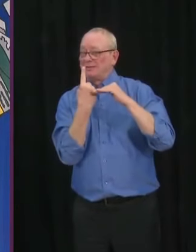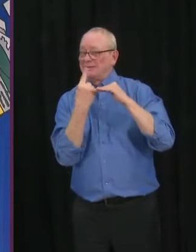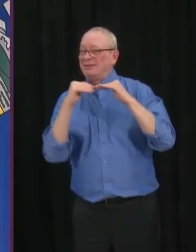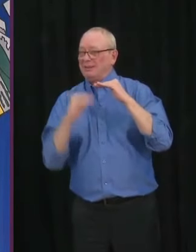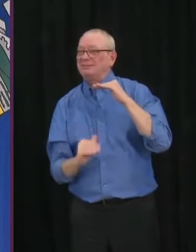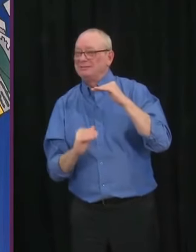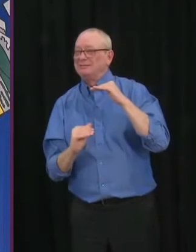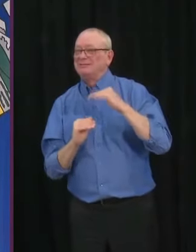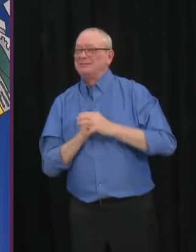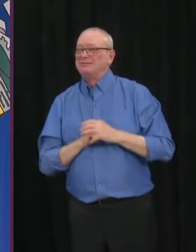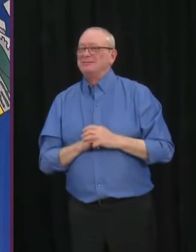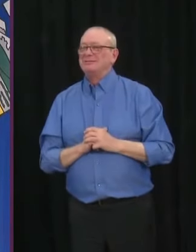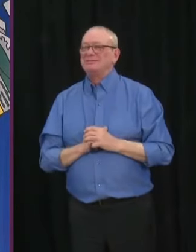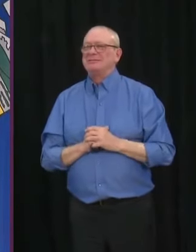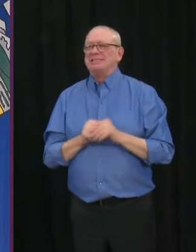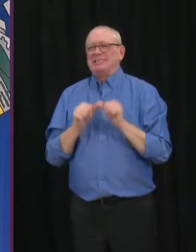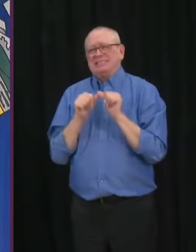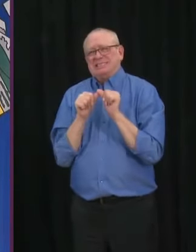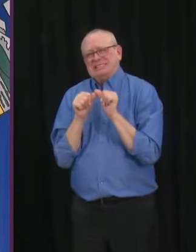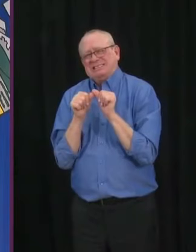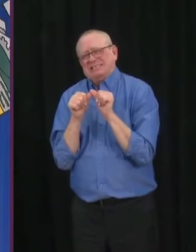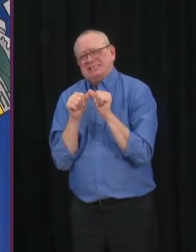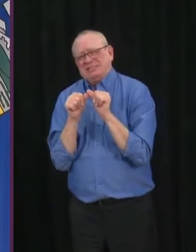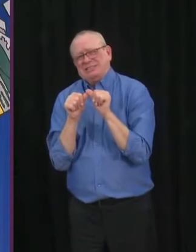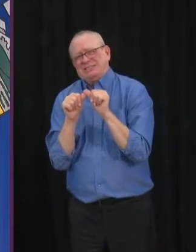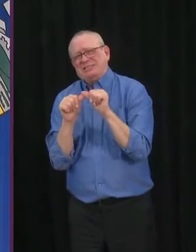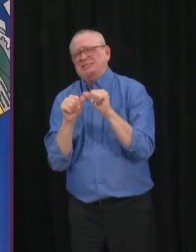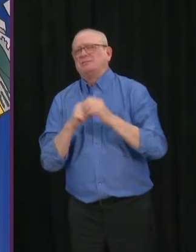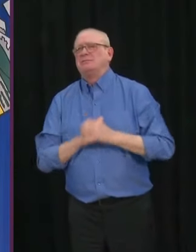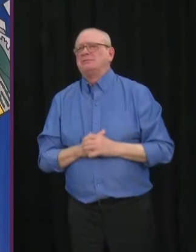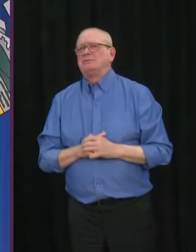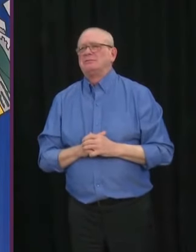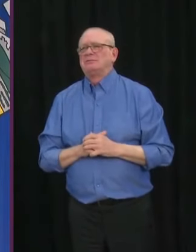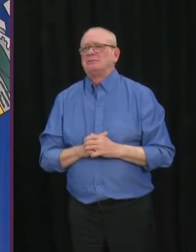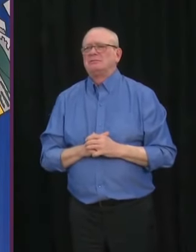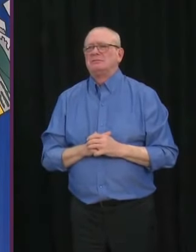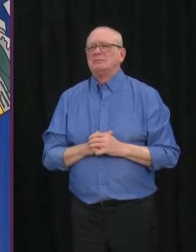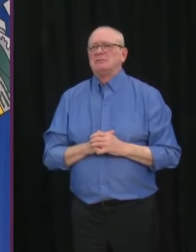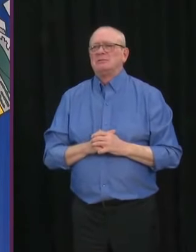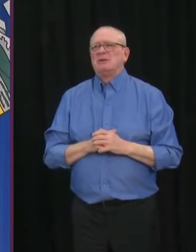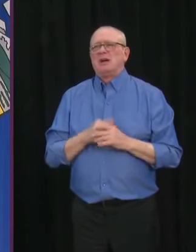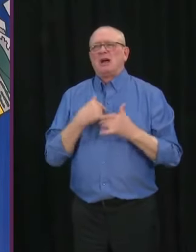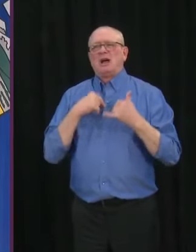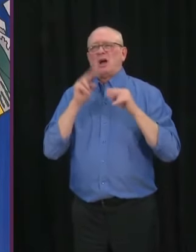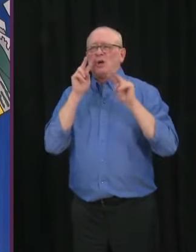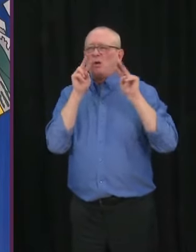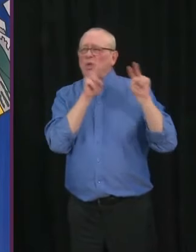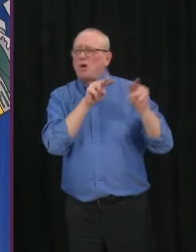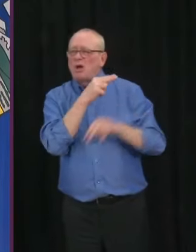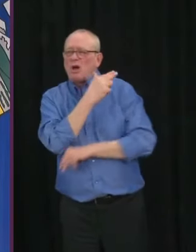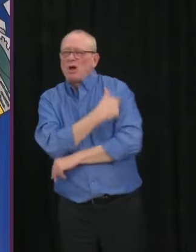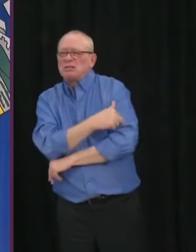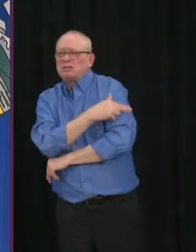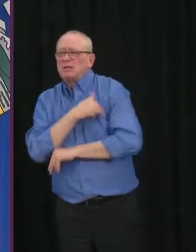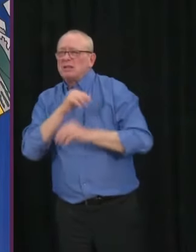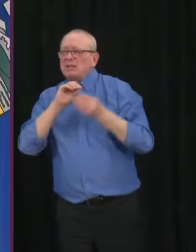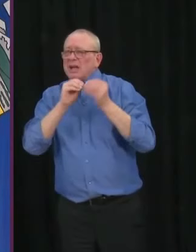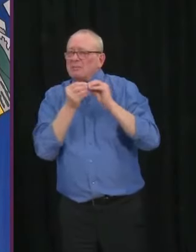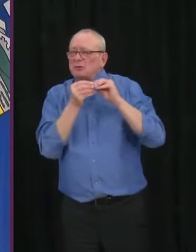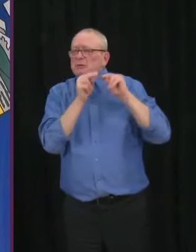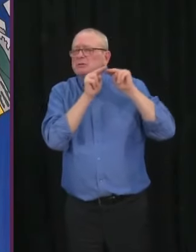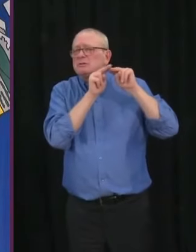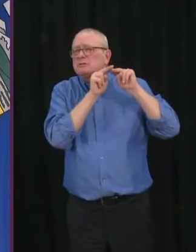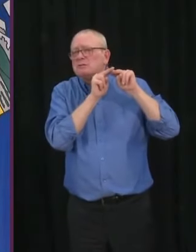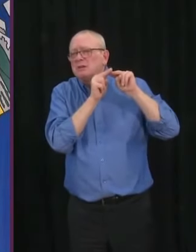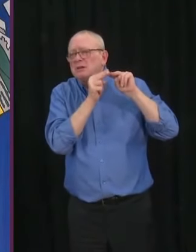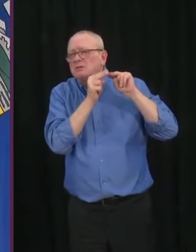us. But as it is below 1, as our hospitalizations are starting to come down on a provincial-wide level,